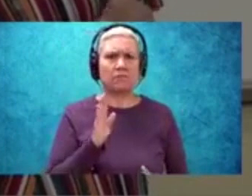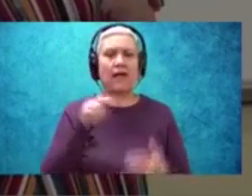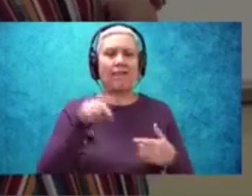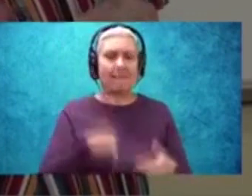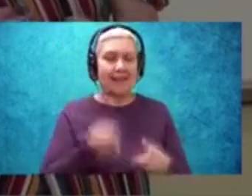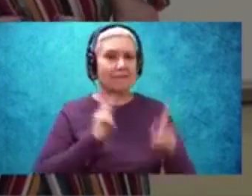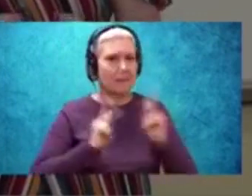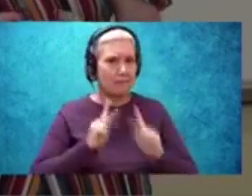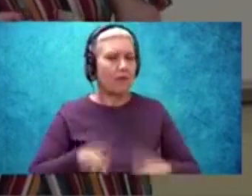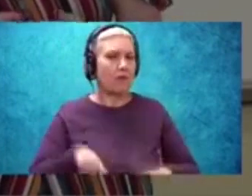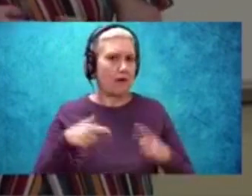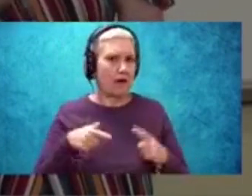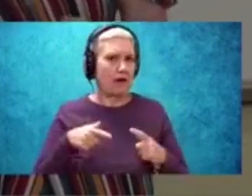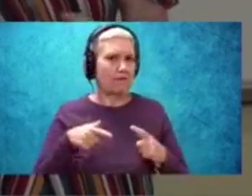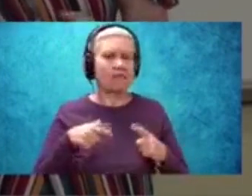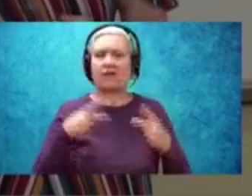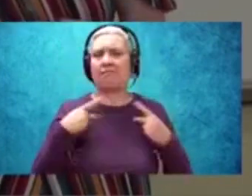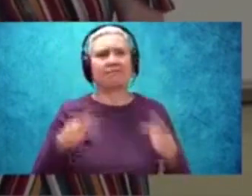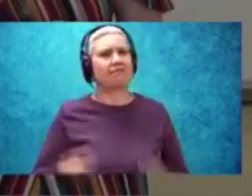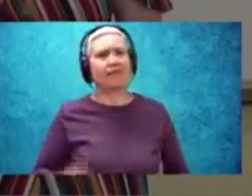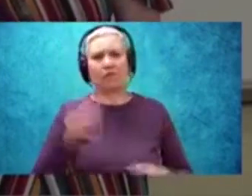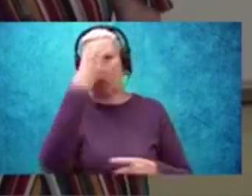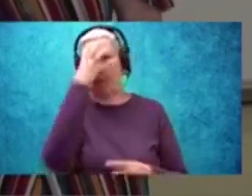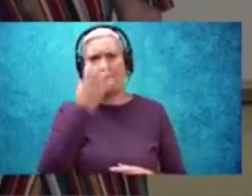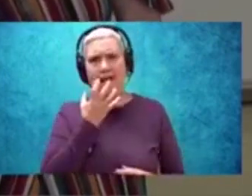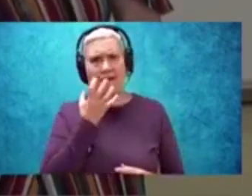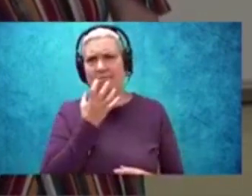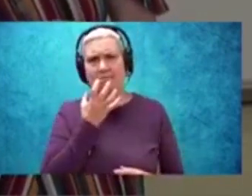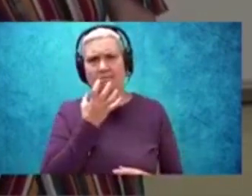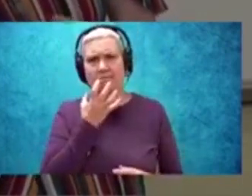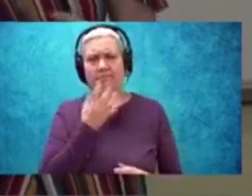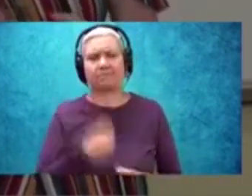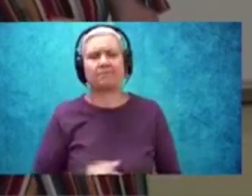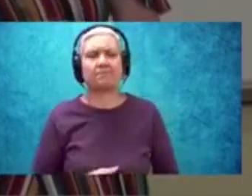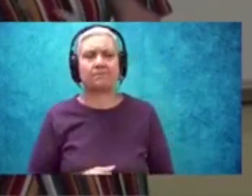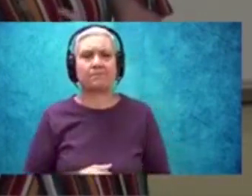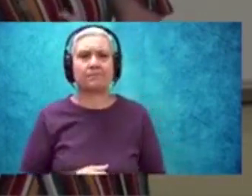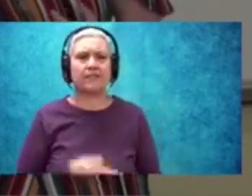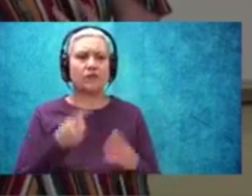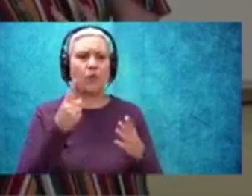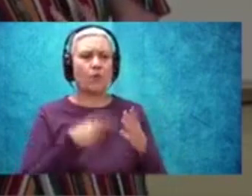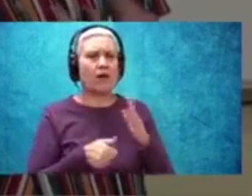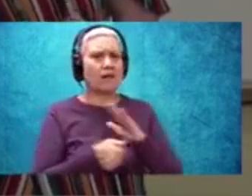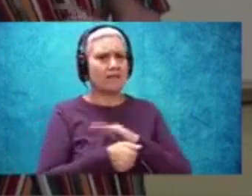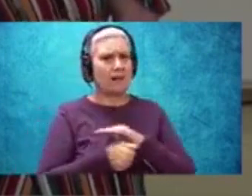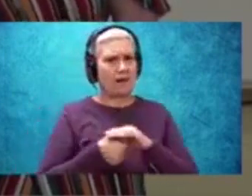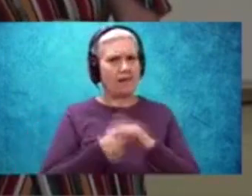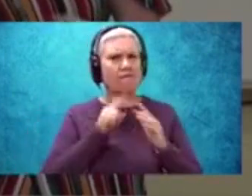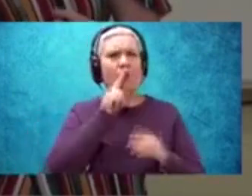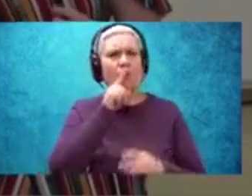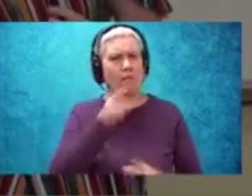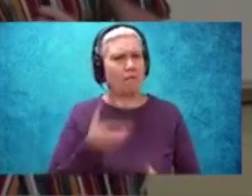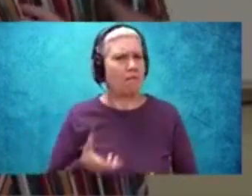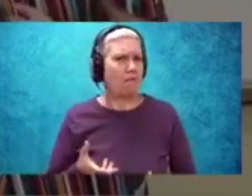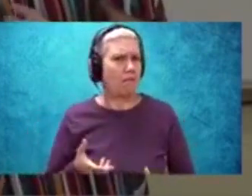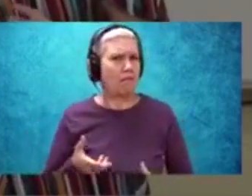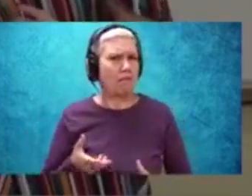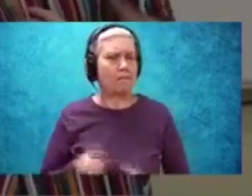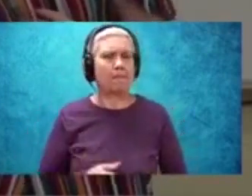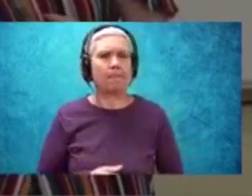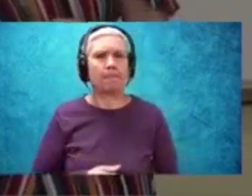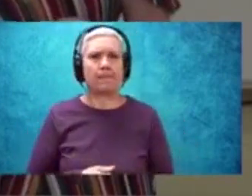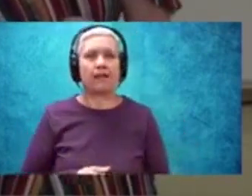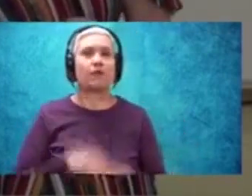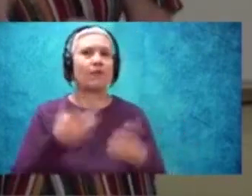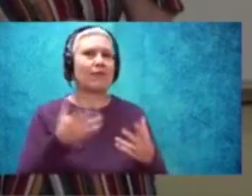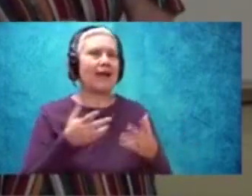This is not a physical mask. So what is it that this mask is hiding? And that will kind of lead us to